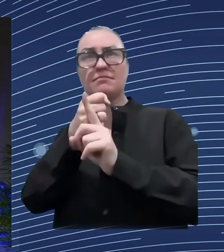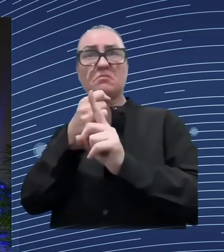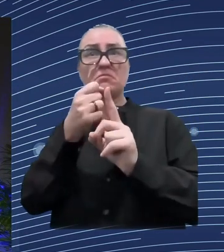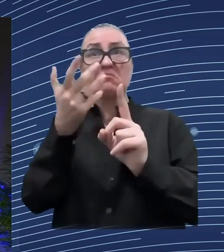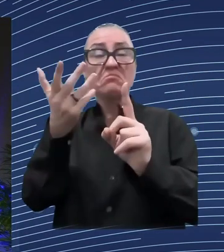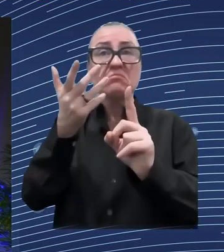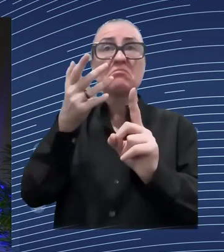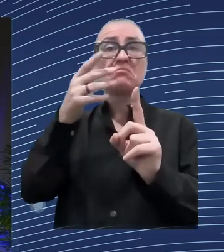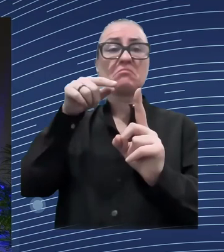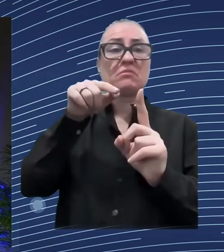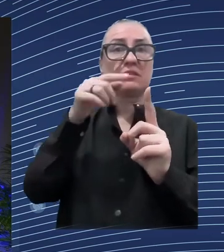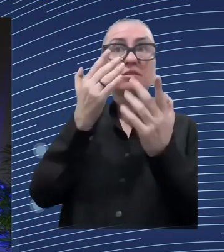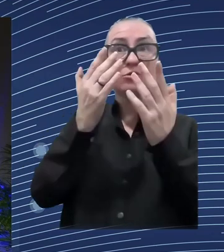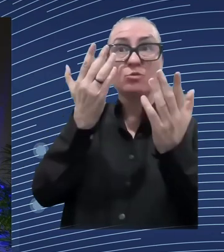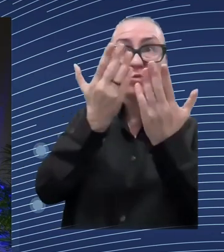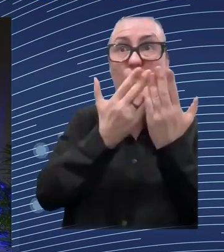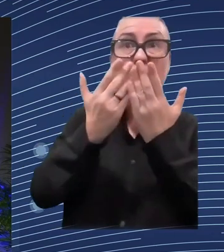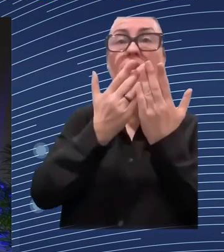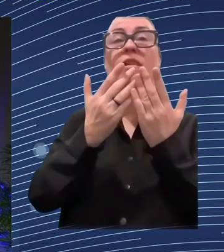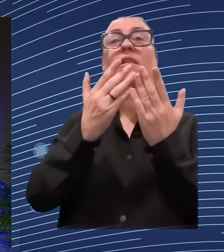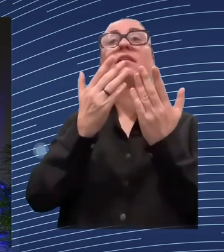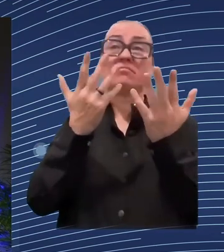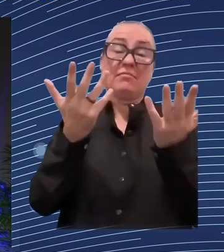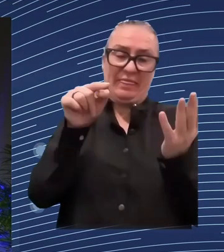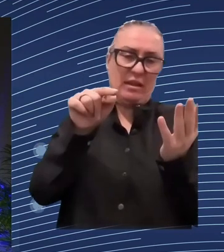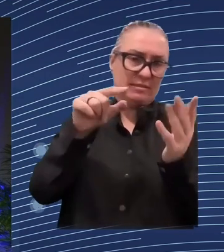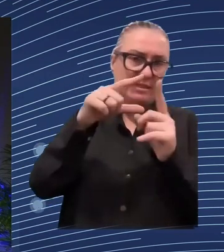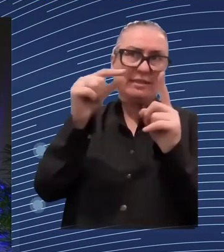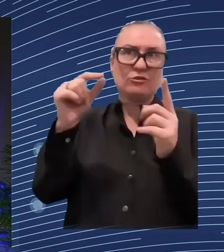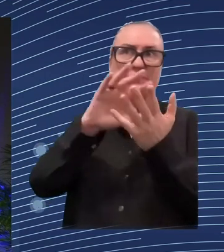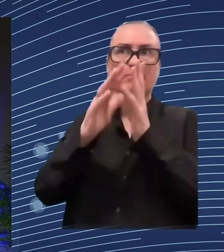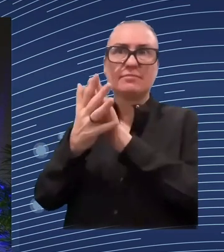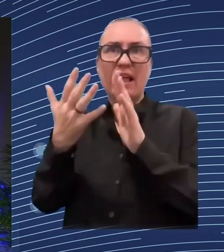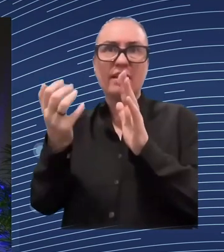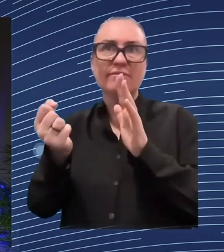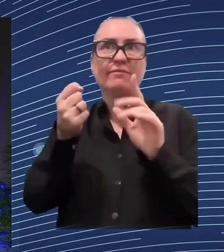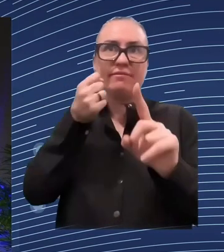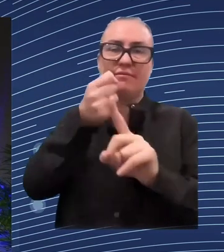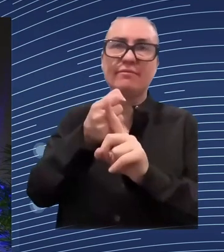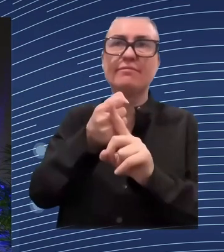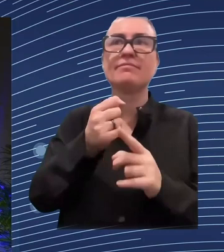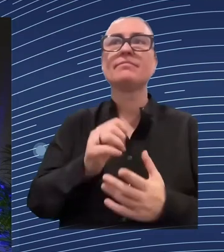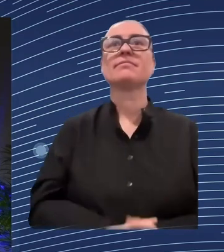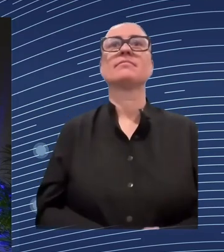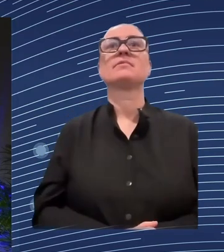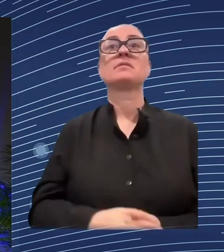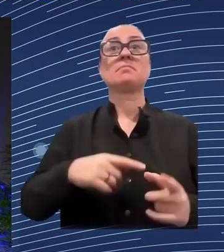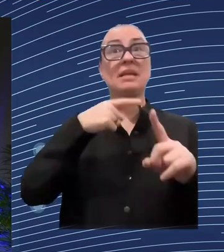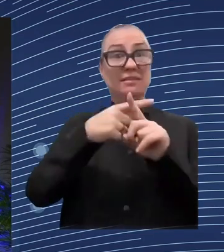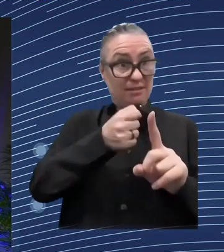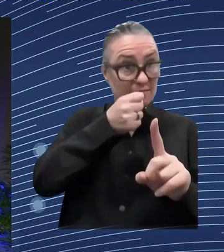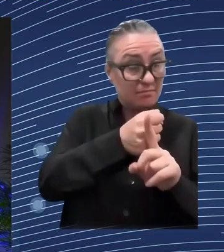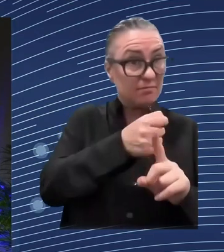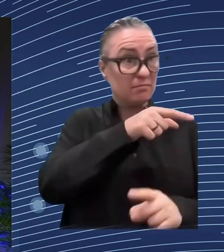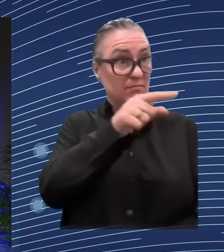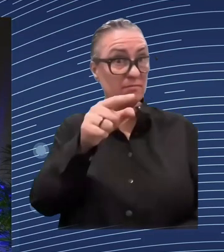pieces of digital transformation and then look at what do you want to look at? On what? Impact on what? And then try to